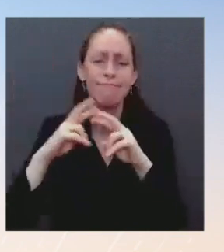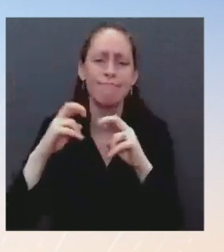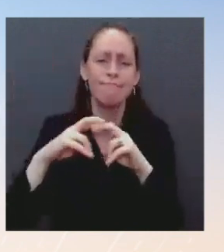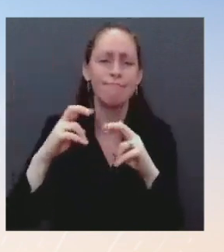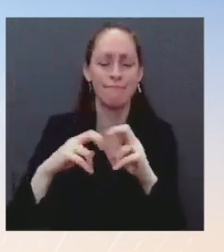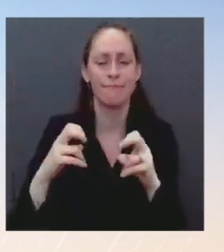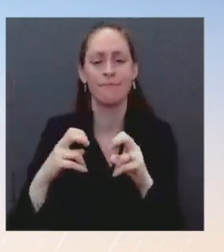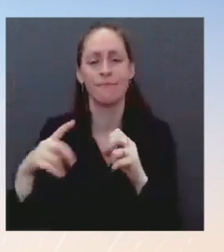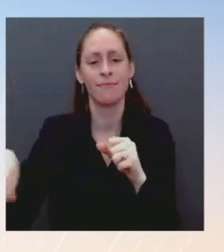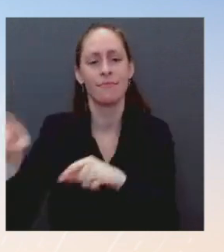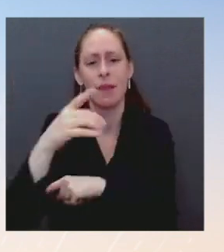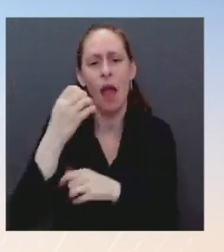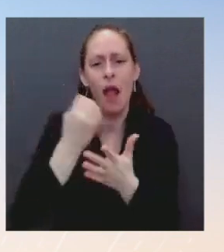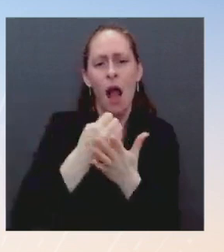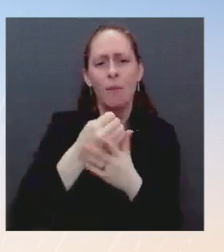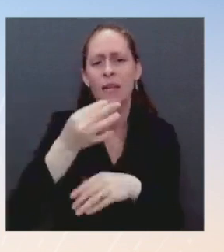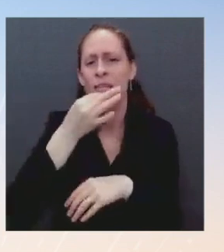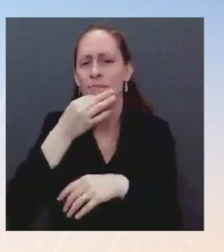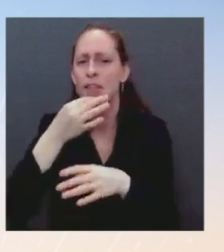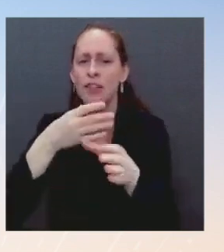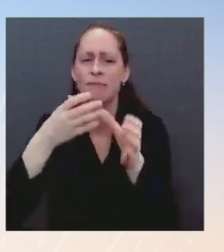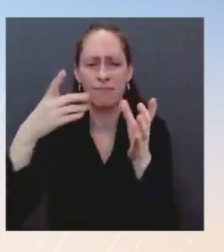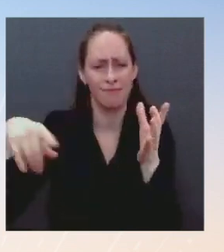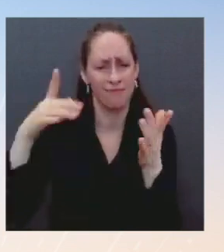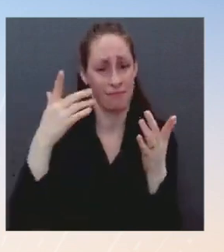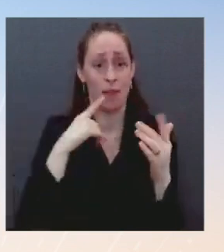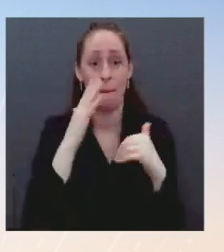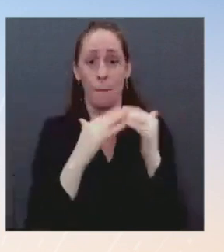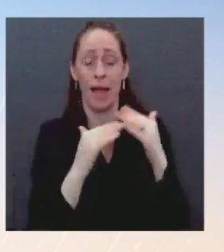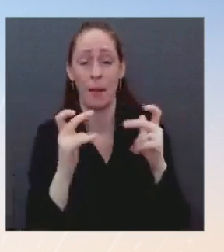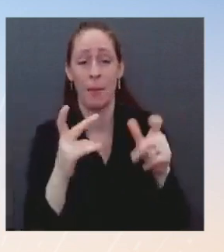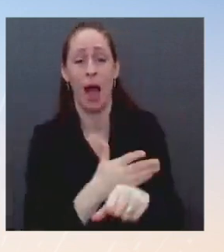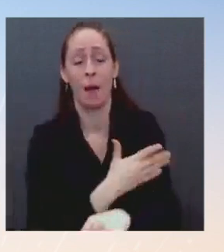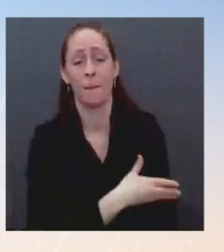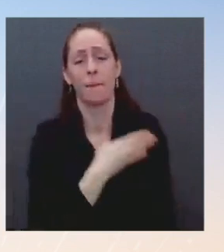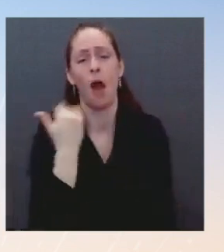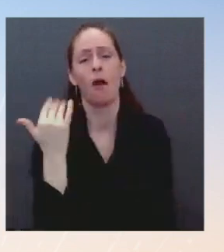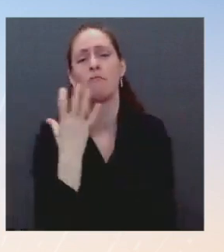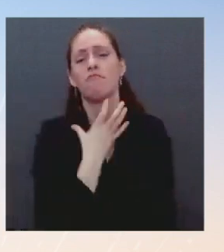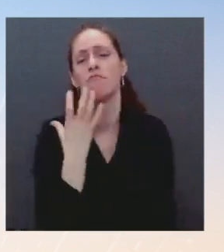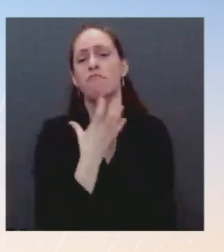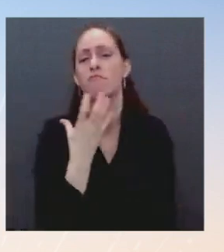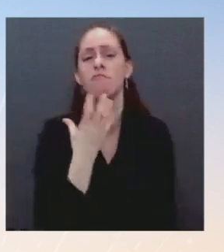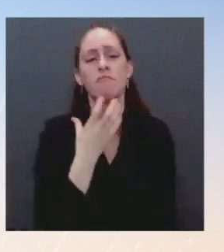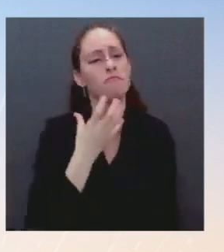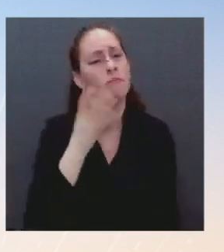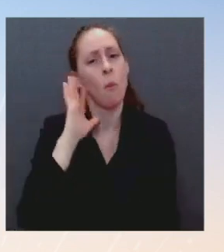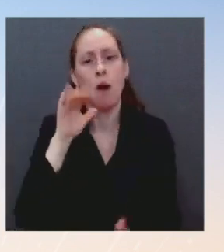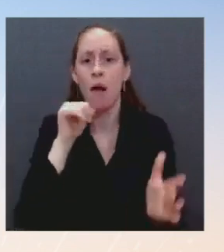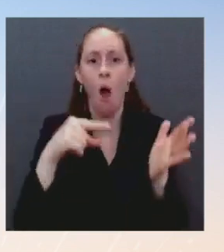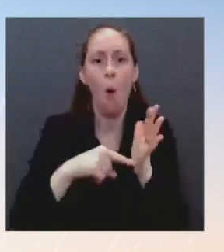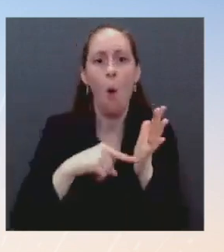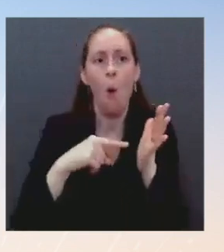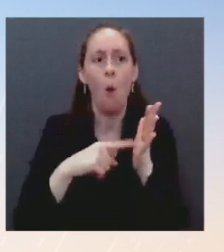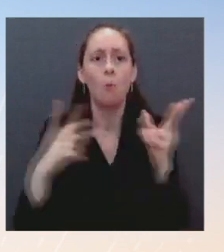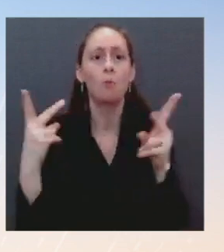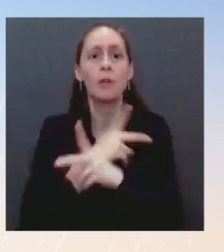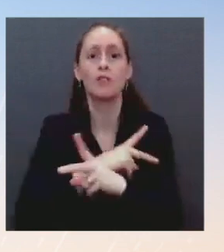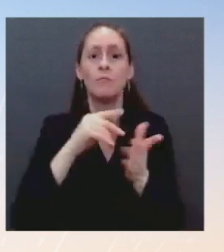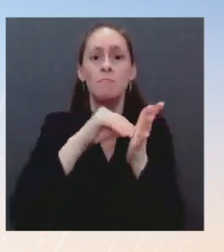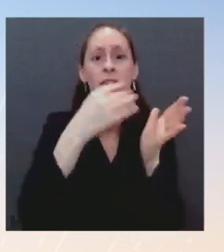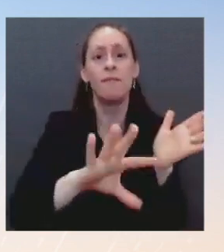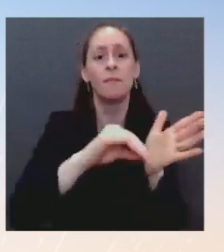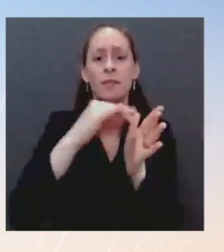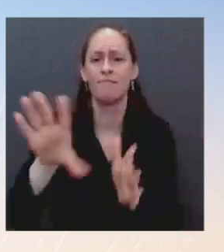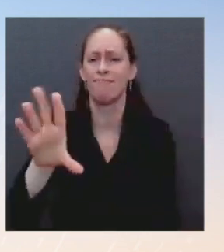contribute to inflation. So those are the global experts that we would point to, but there may be others suggesting something else, but I don't know who those people are. So if